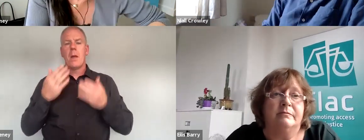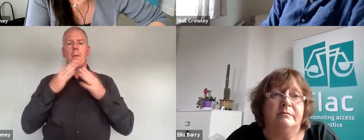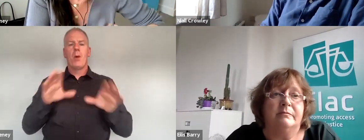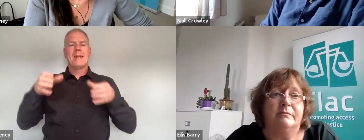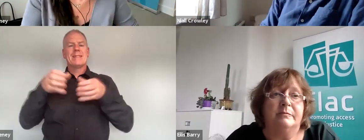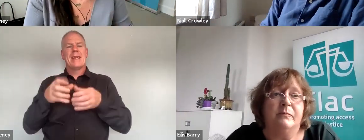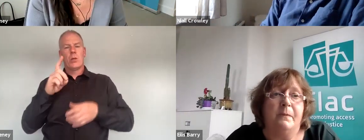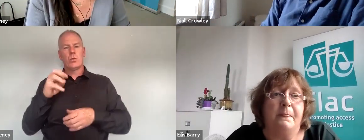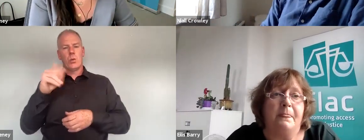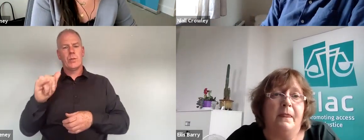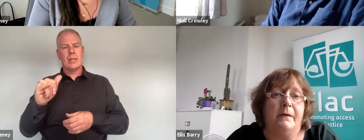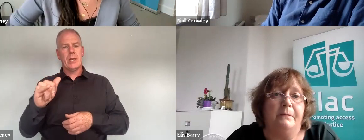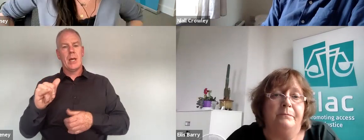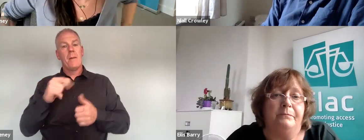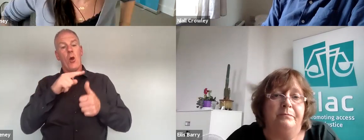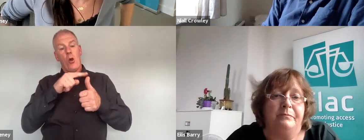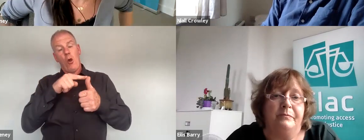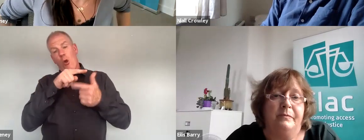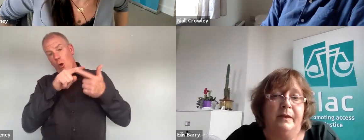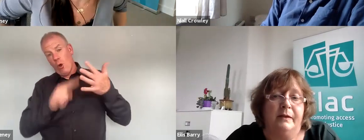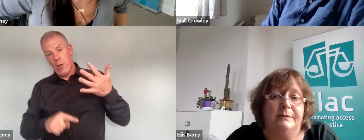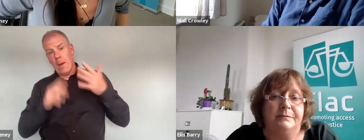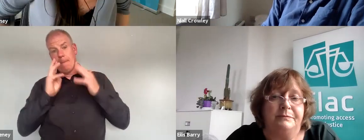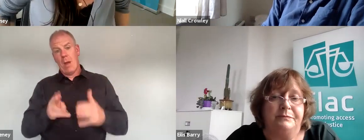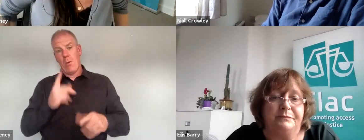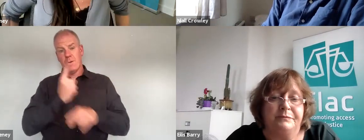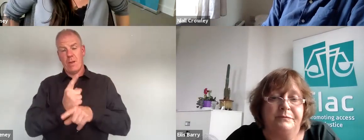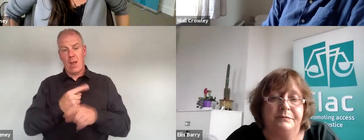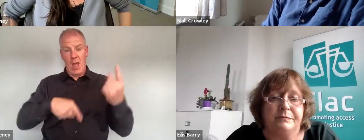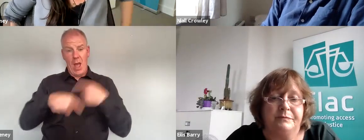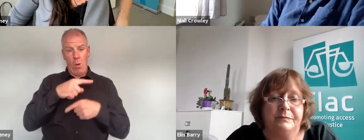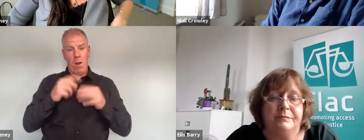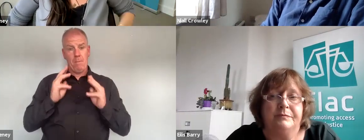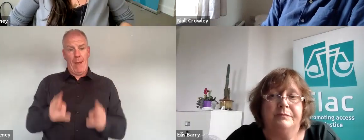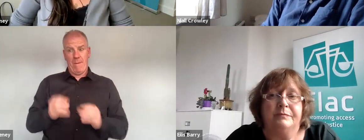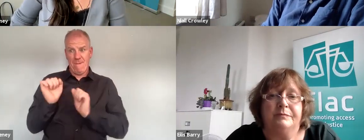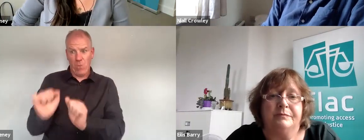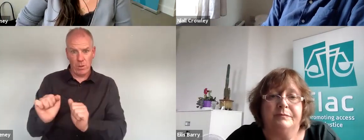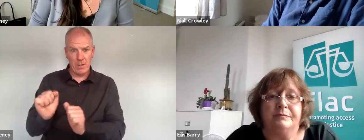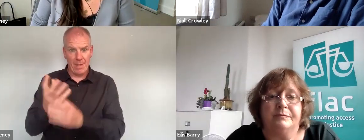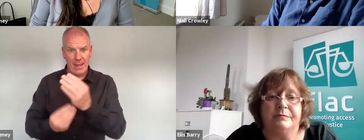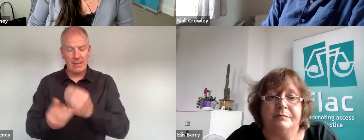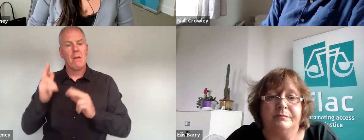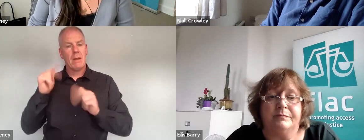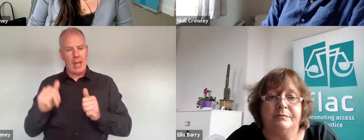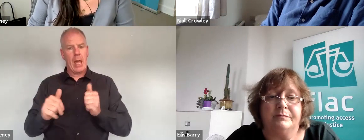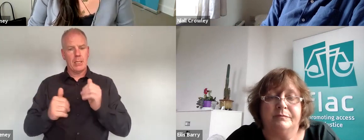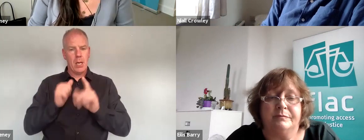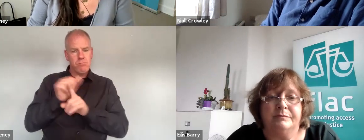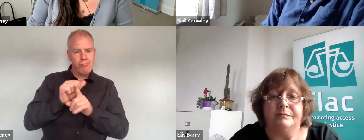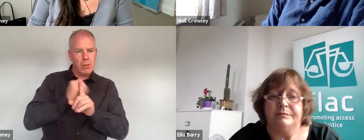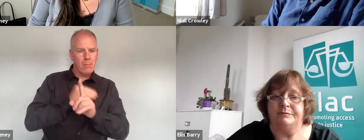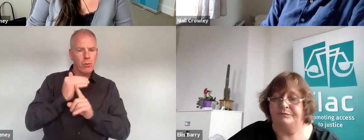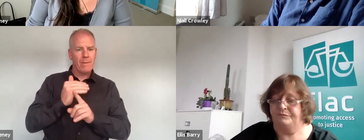duty but I do think the other enforcement powers of our own enforcement powers you know can be built upon I mean